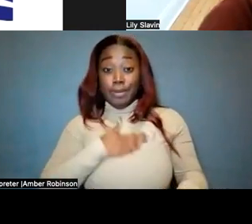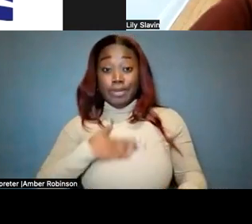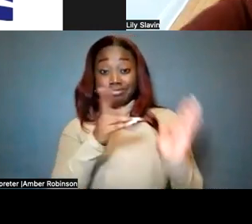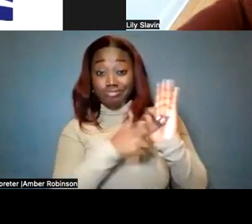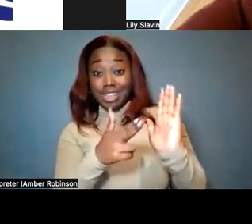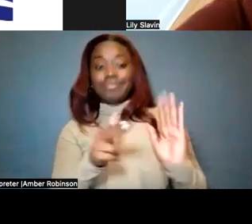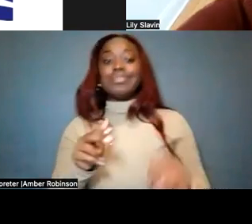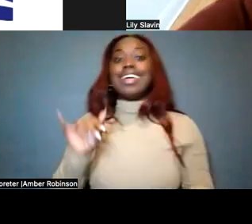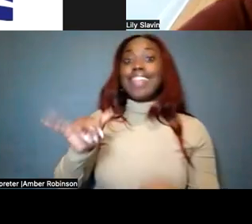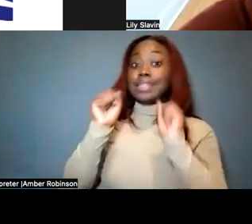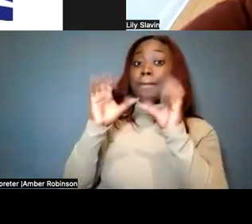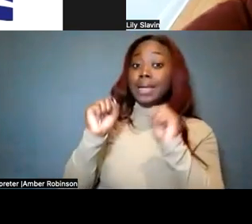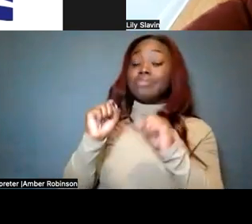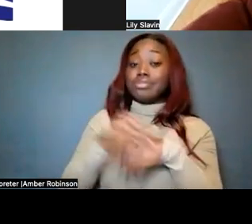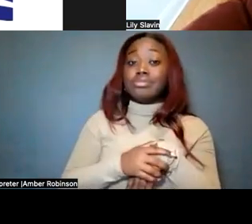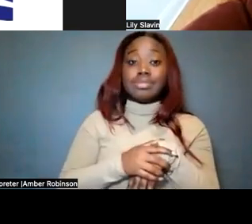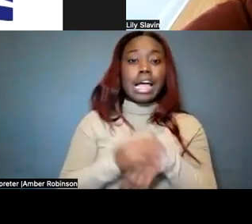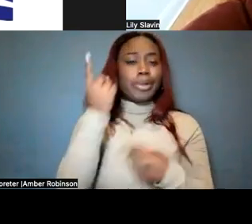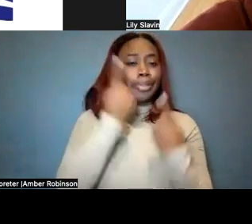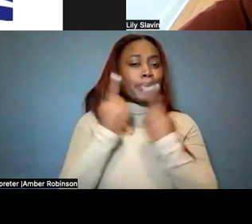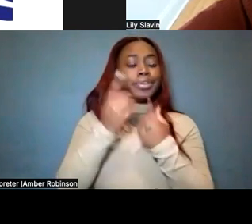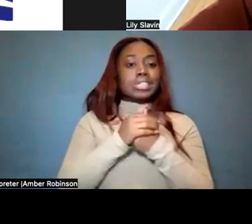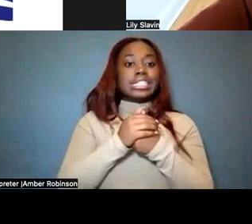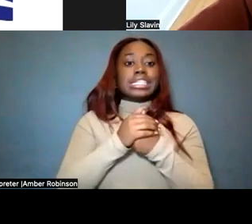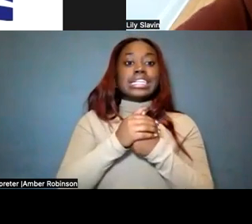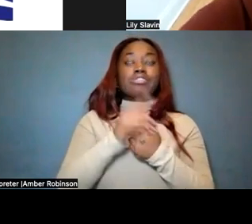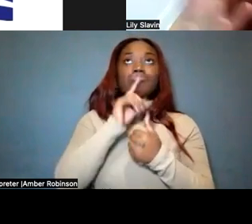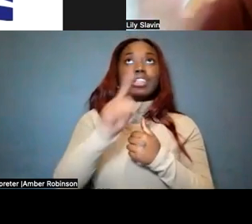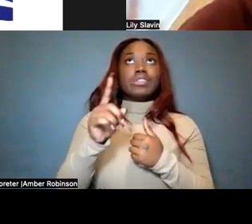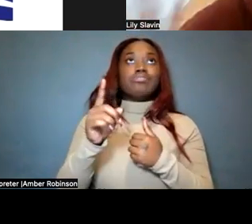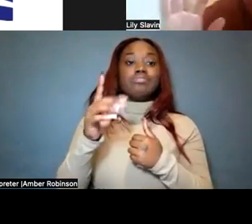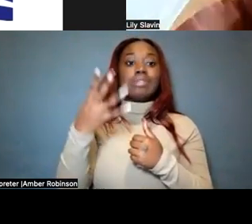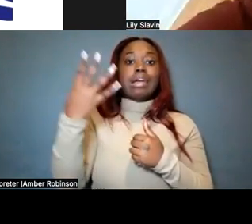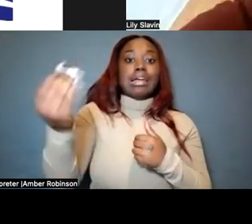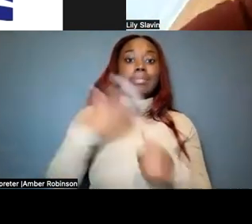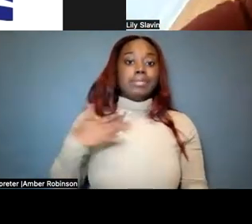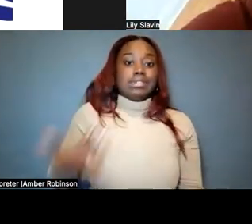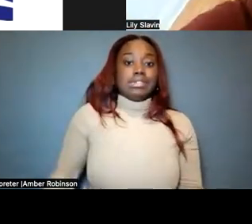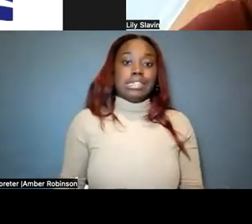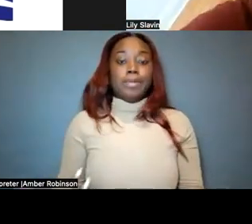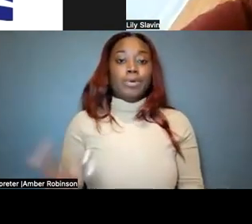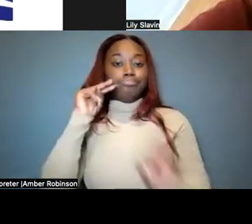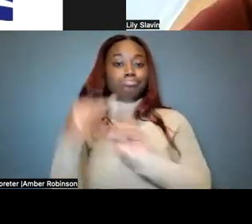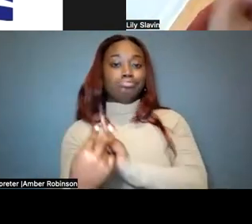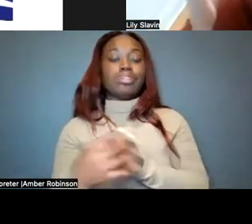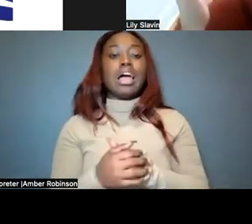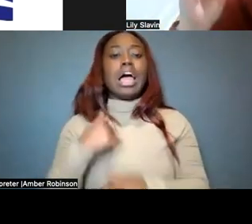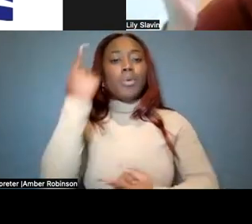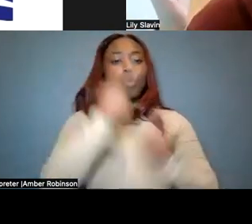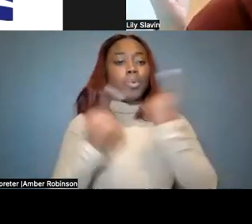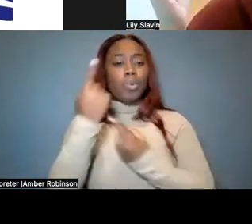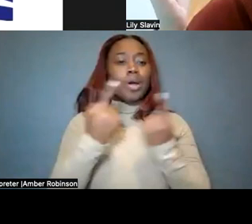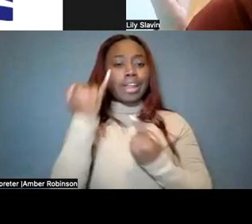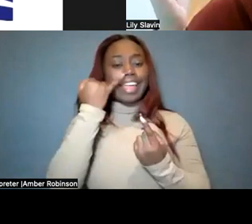amazing. Yeah, because I was just thinking, and again, this is outside of my typical scope, but I was wondering if it also